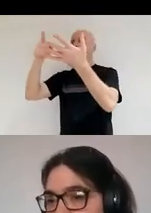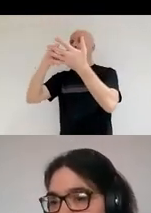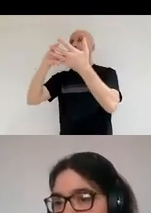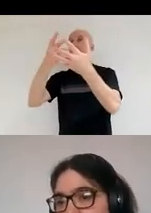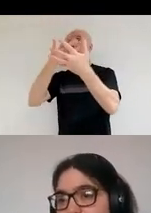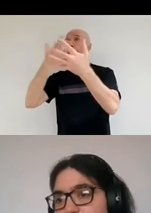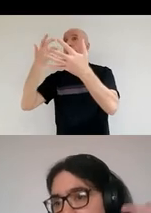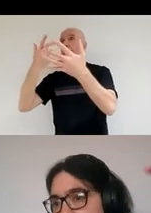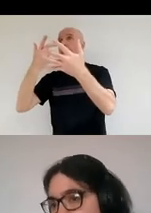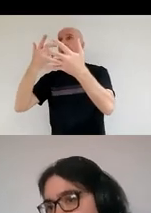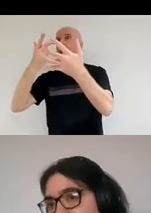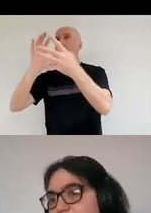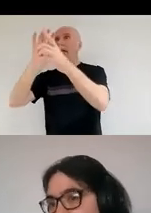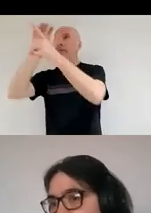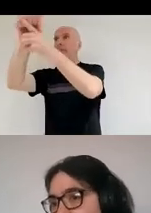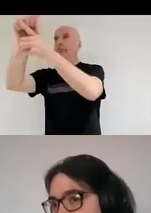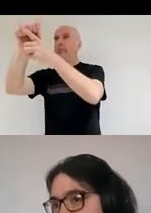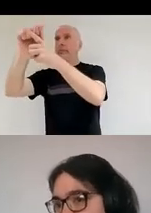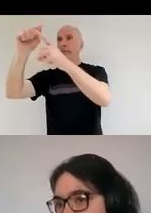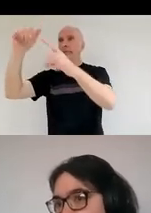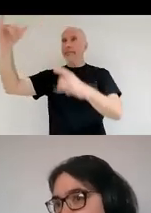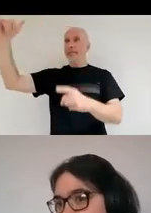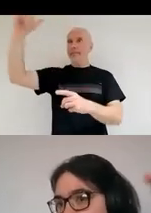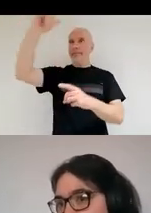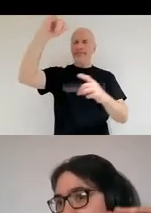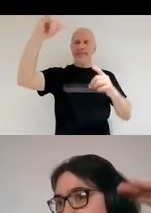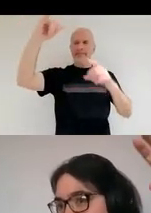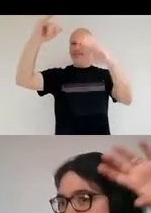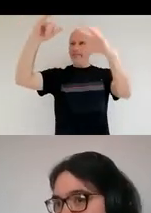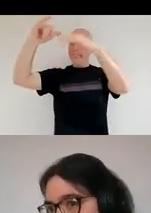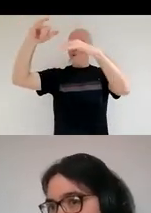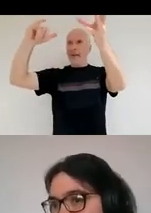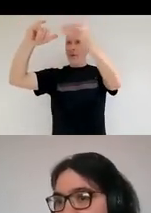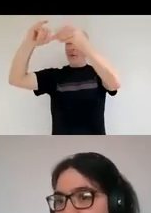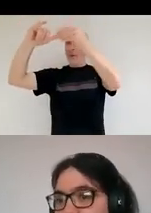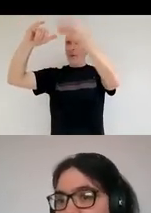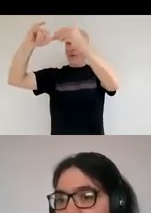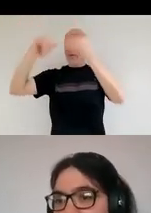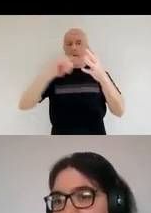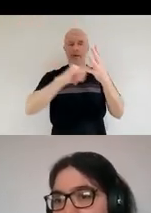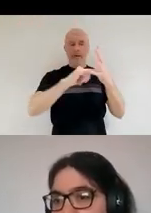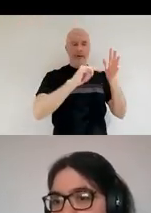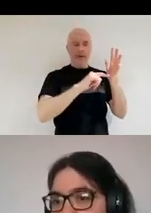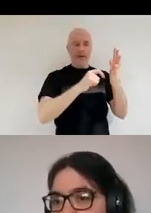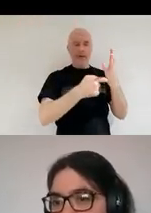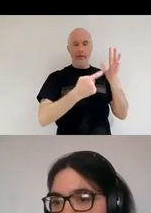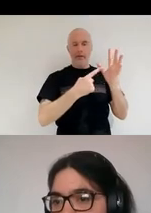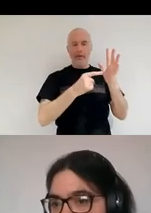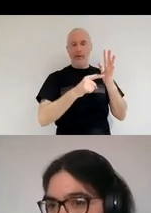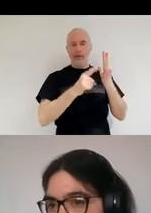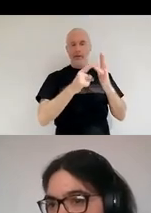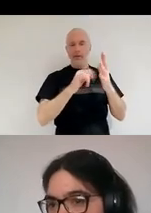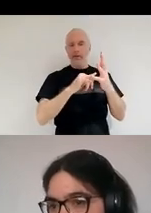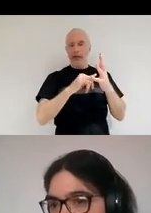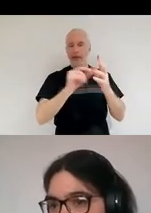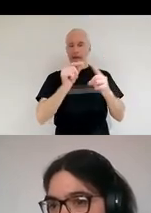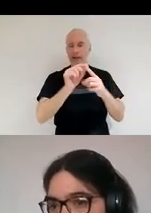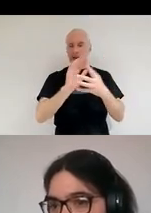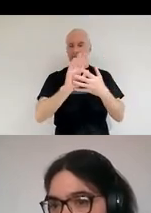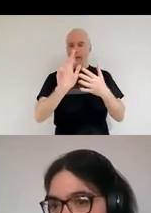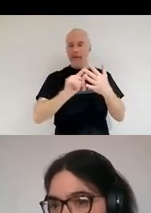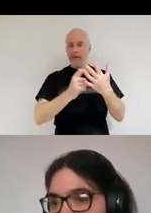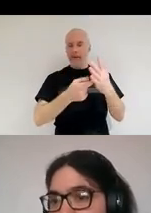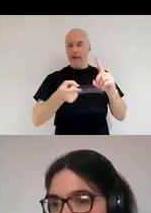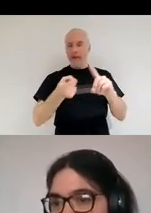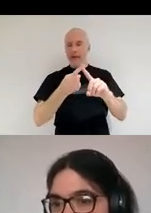So as long as you're like in the stratosphere or so, you can already collect those quite well. Yeah,